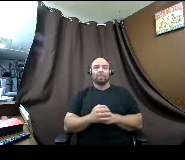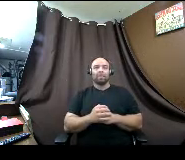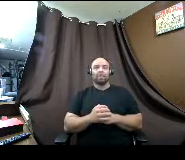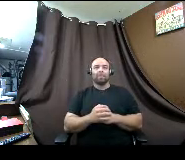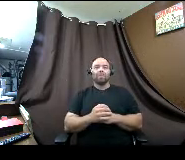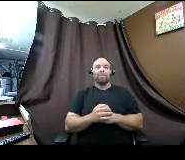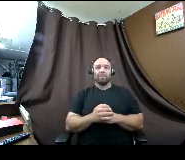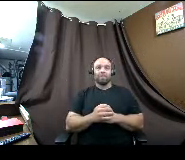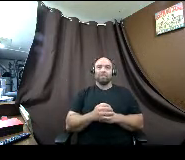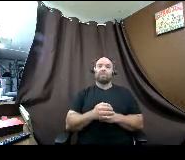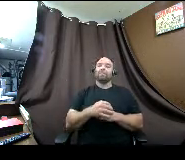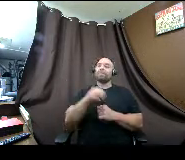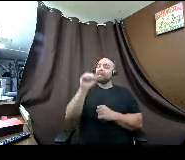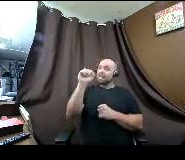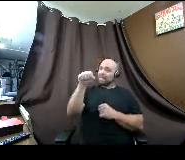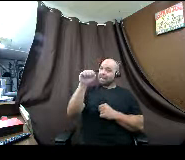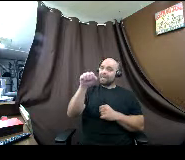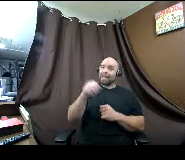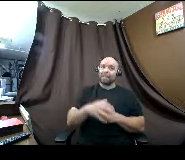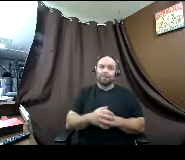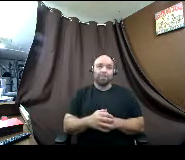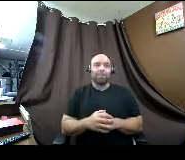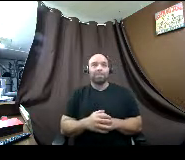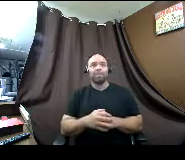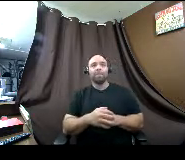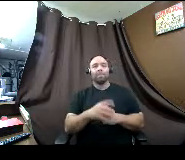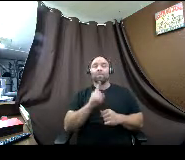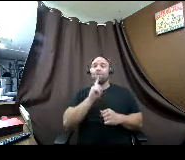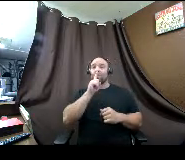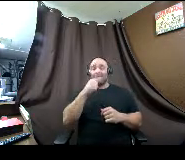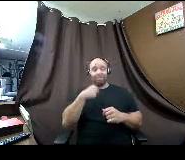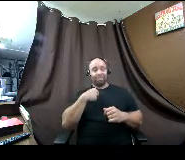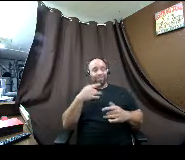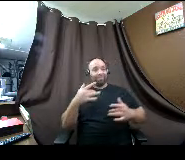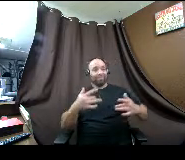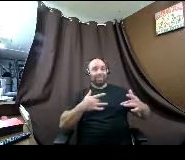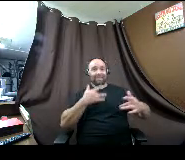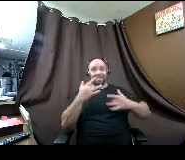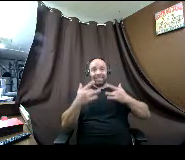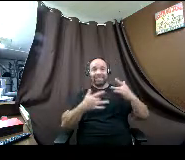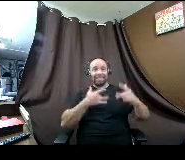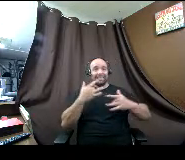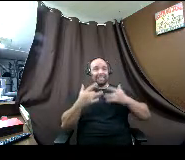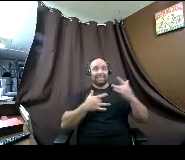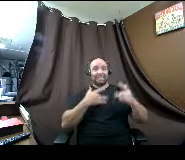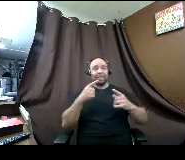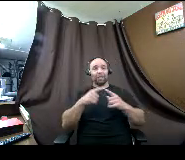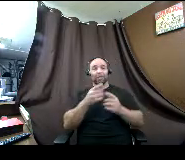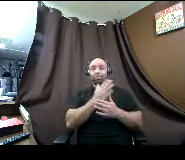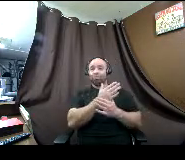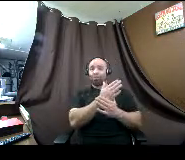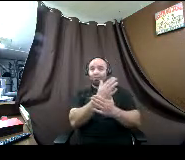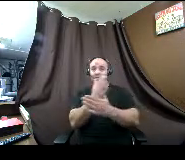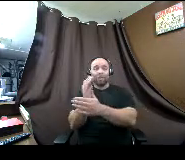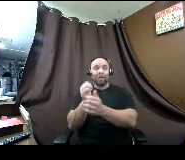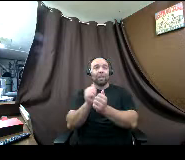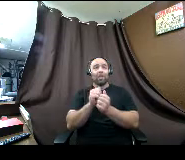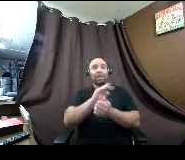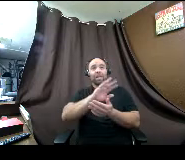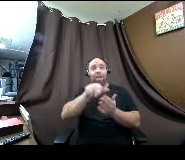yes so i am really excited to additionally share with you all some of these